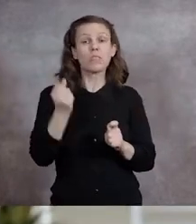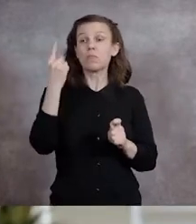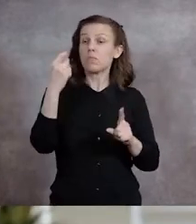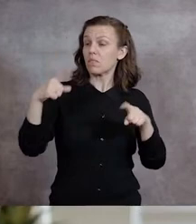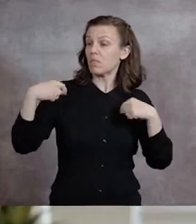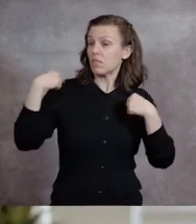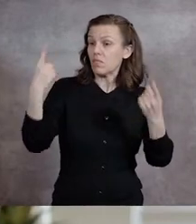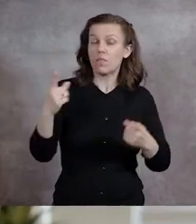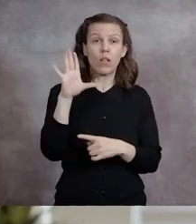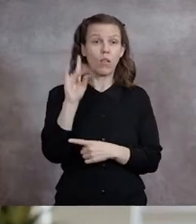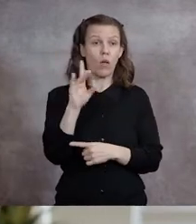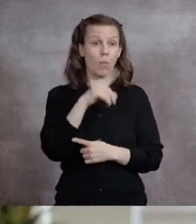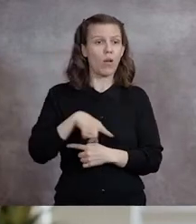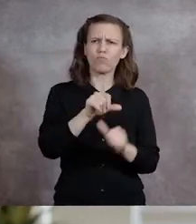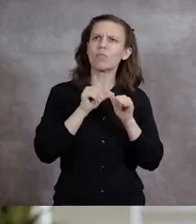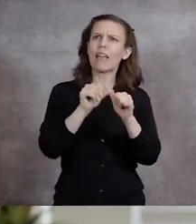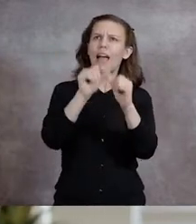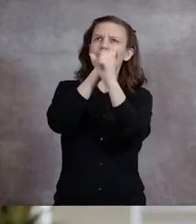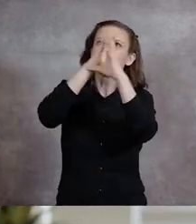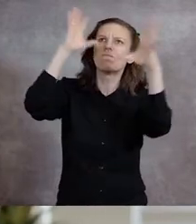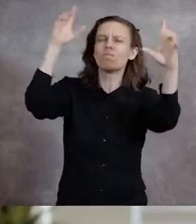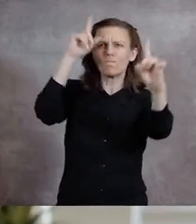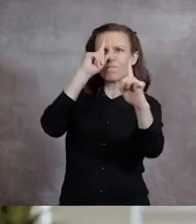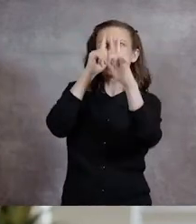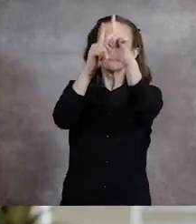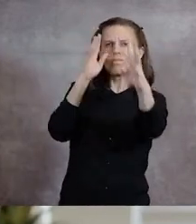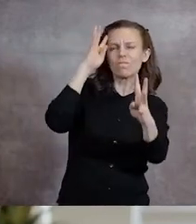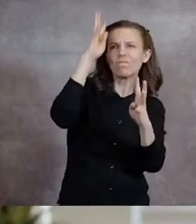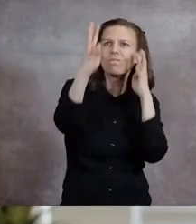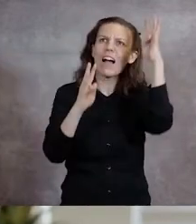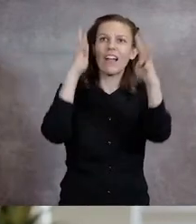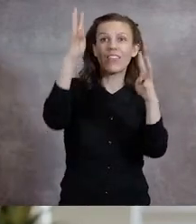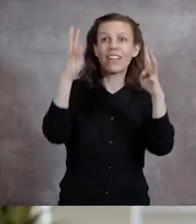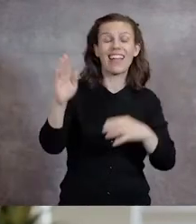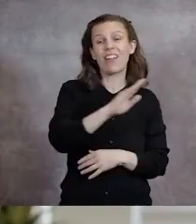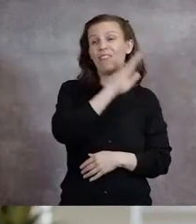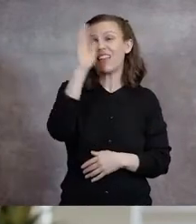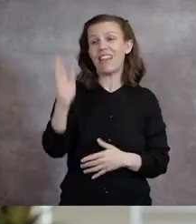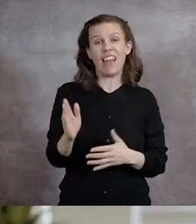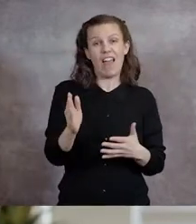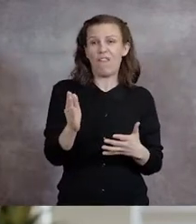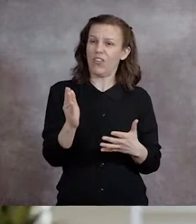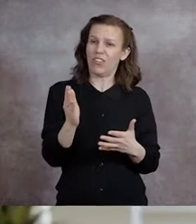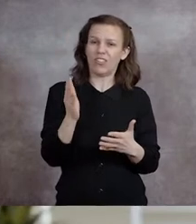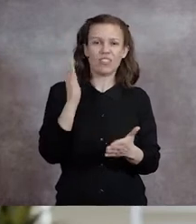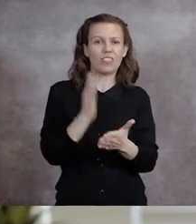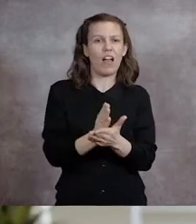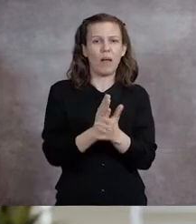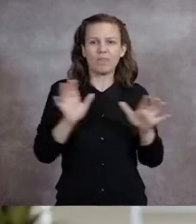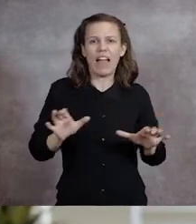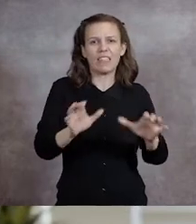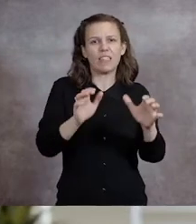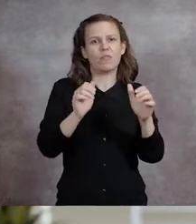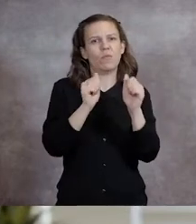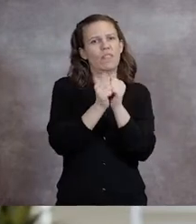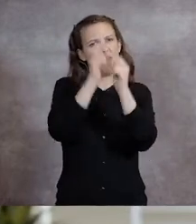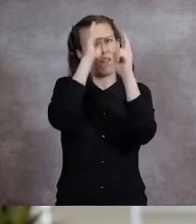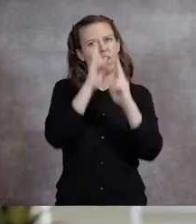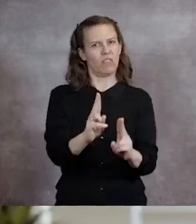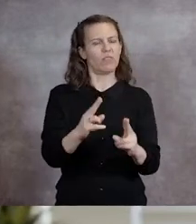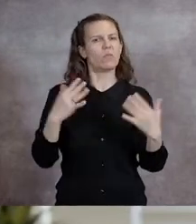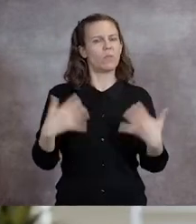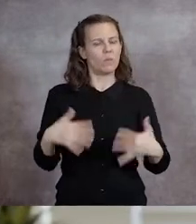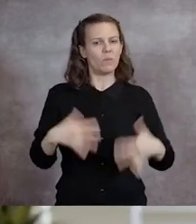But through it all, Lobos kept aspiring, kept innovating, and never stopped acting nobly.